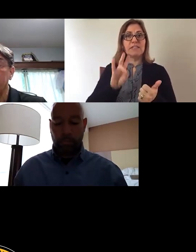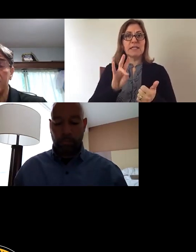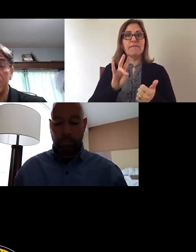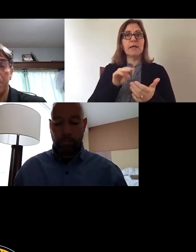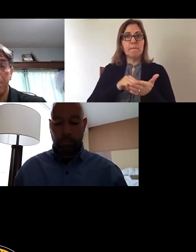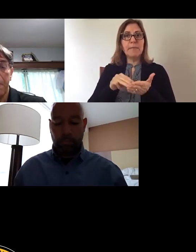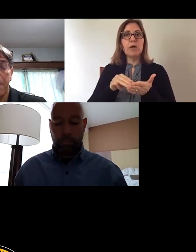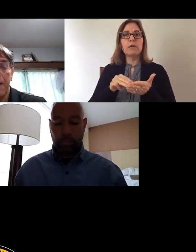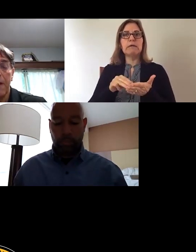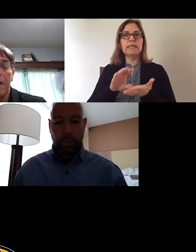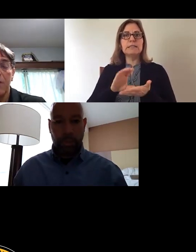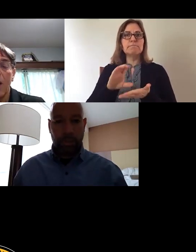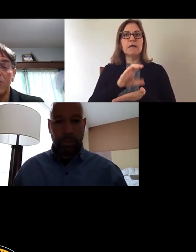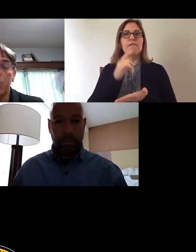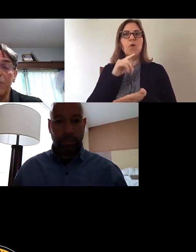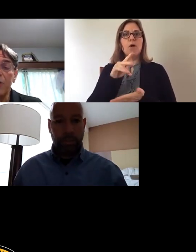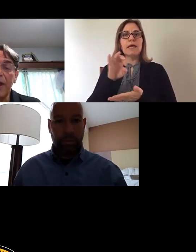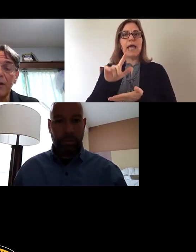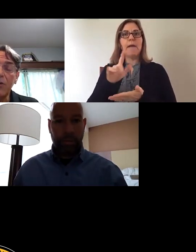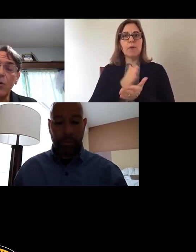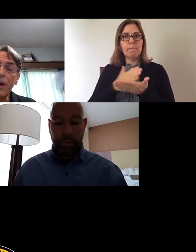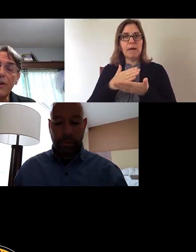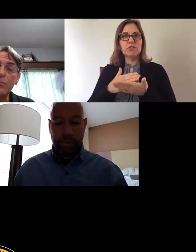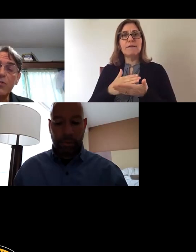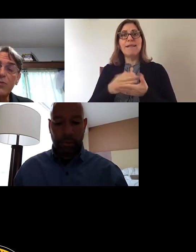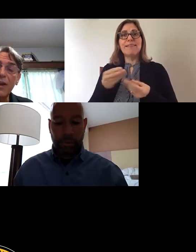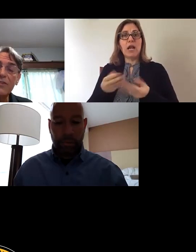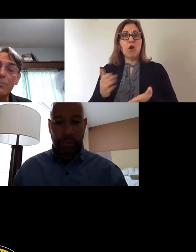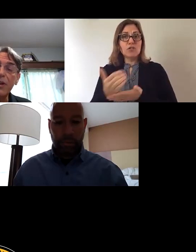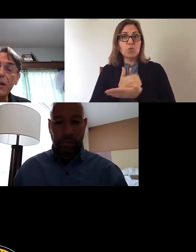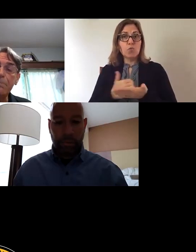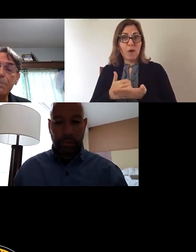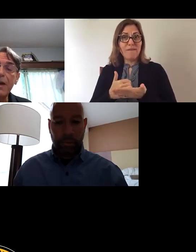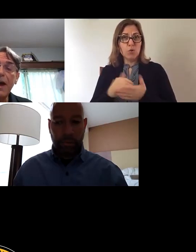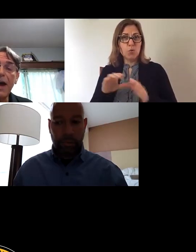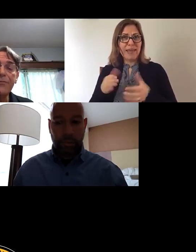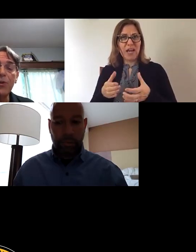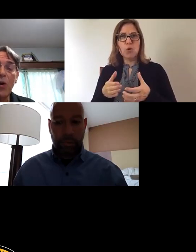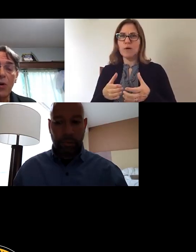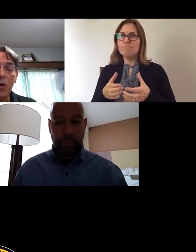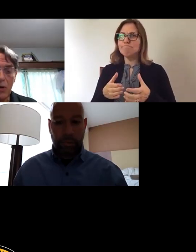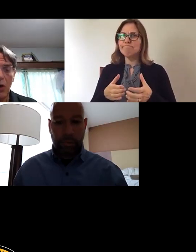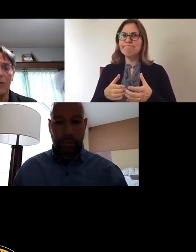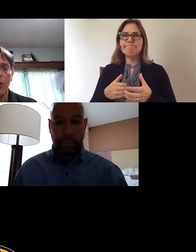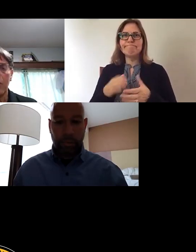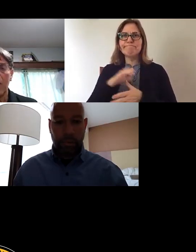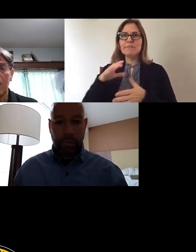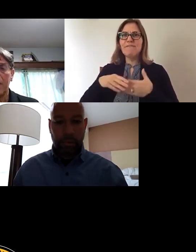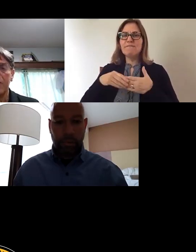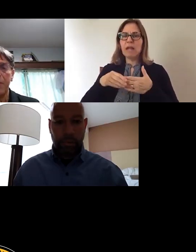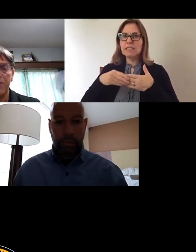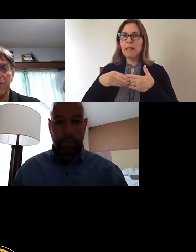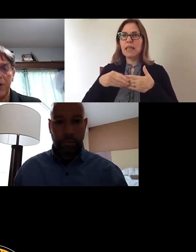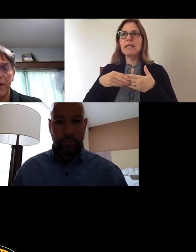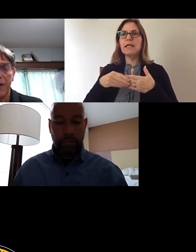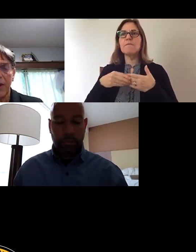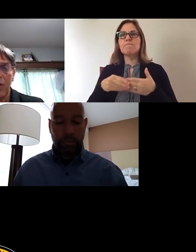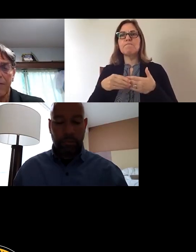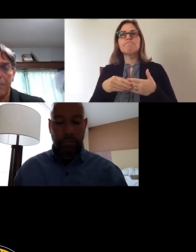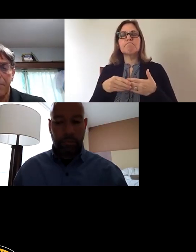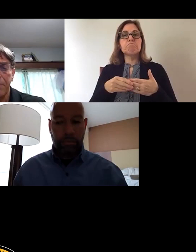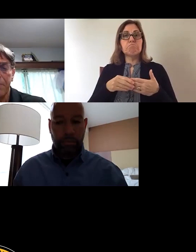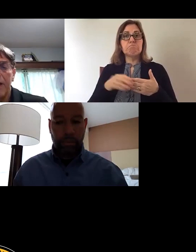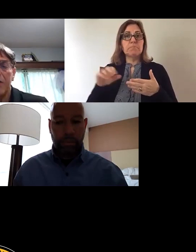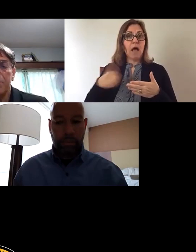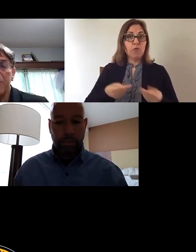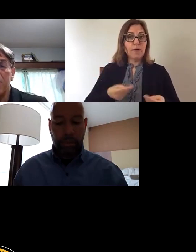capital budget. The lost revenue category has the most flexibility after all, all of our, uh, expenses are taken care